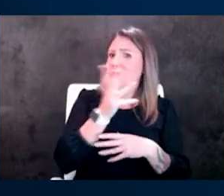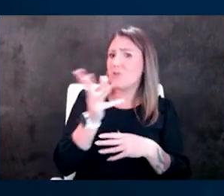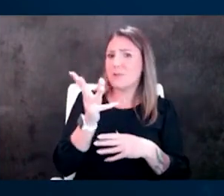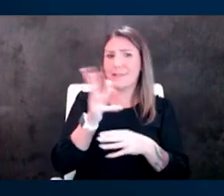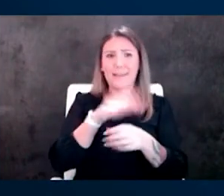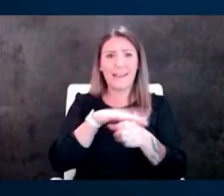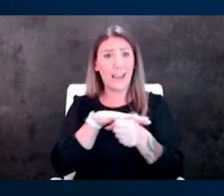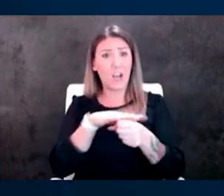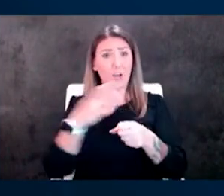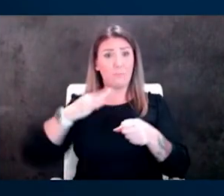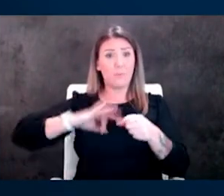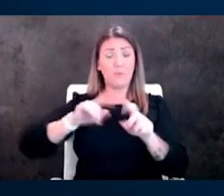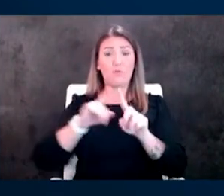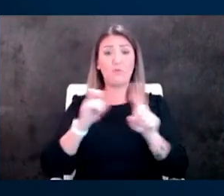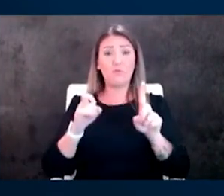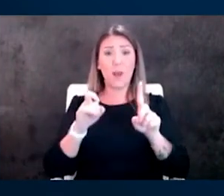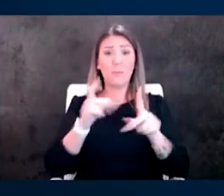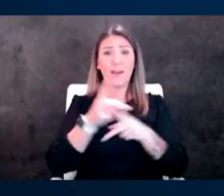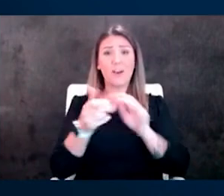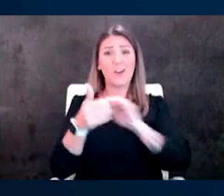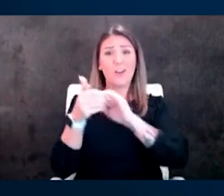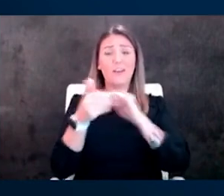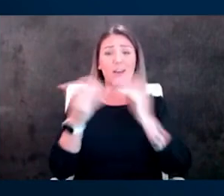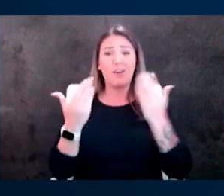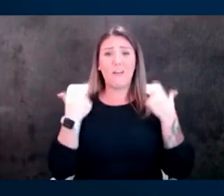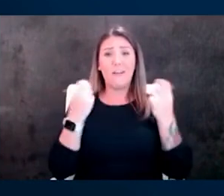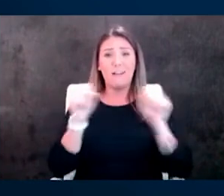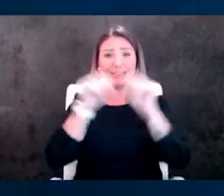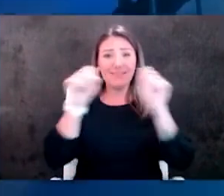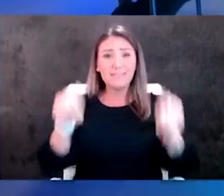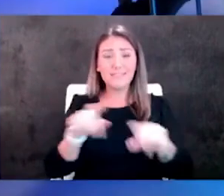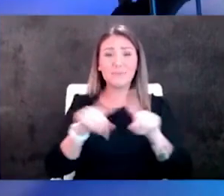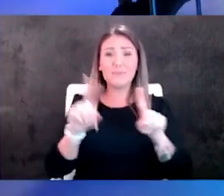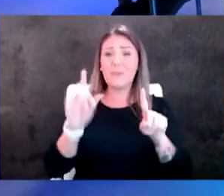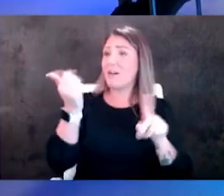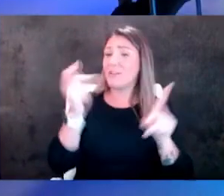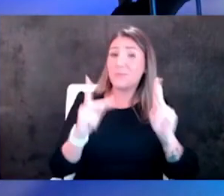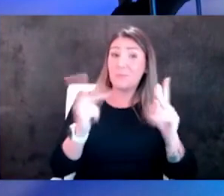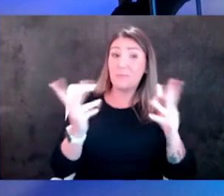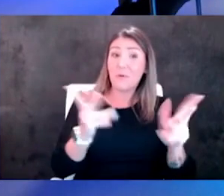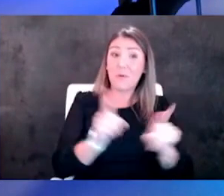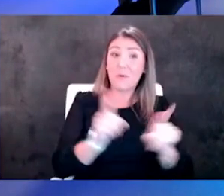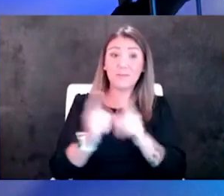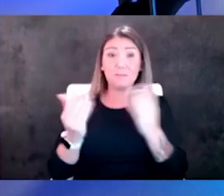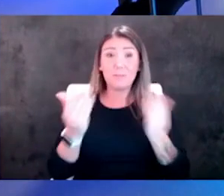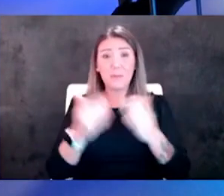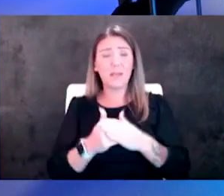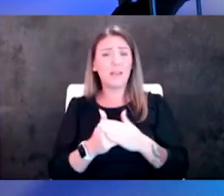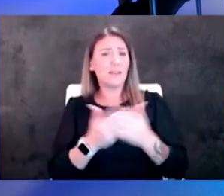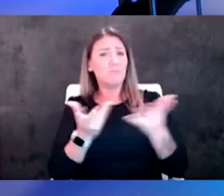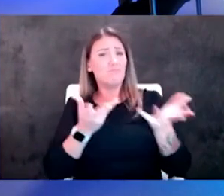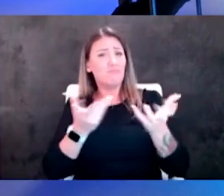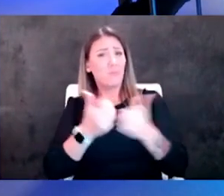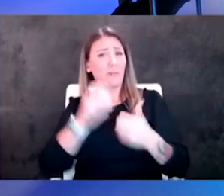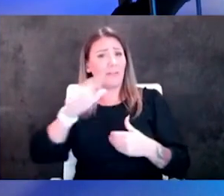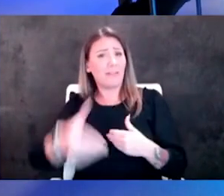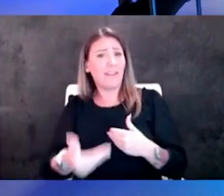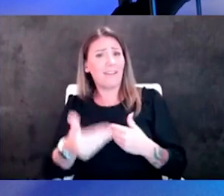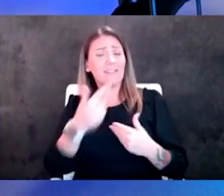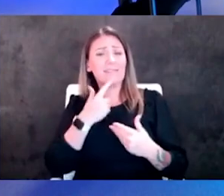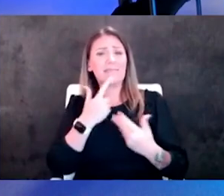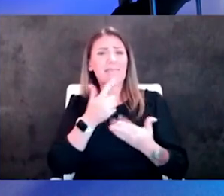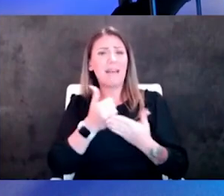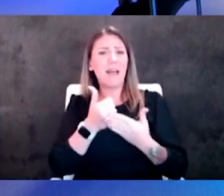from the care collaborative here at the health system there may be some other folks as well so let's talk to our guests help explain what is the care